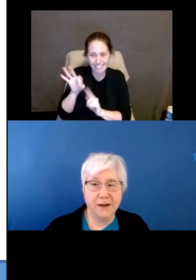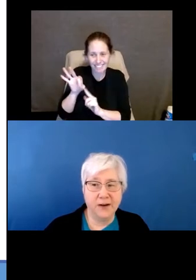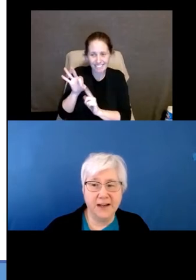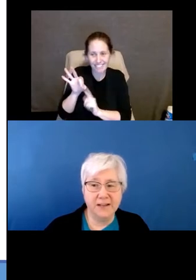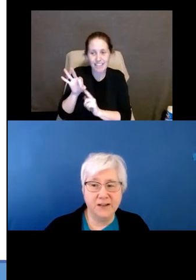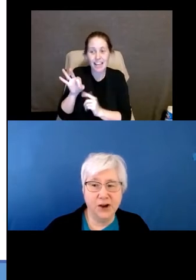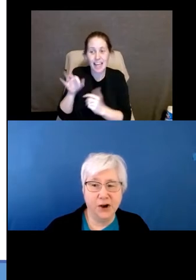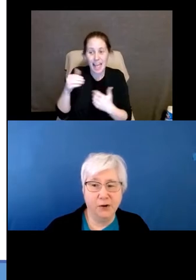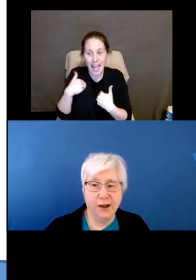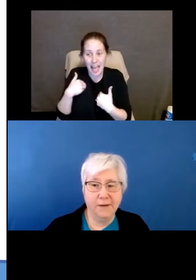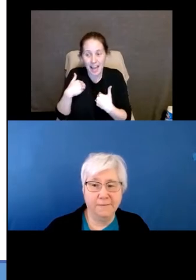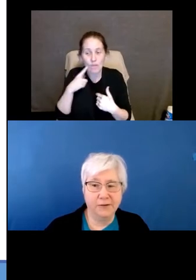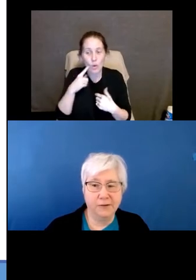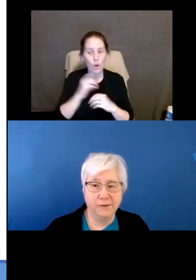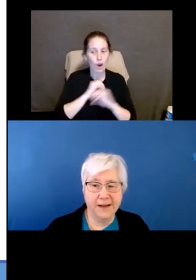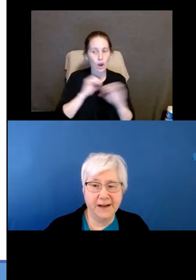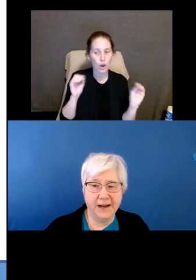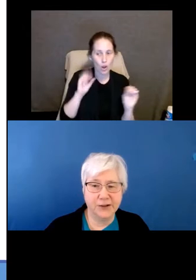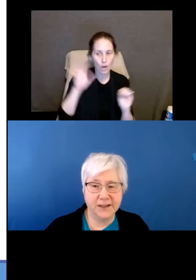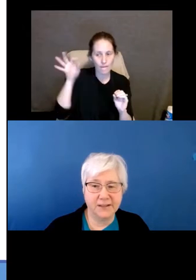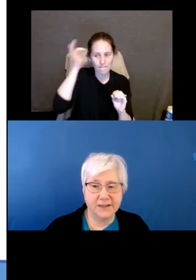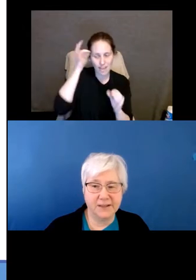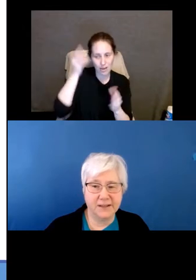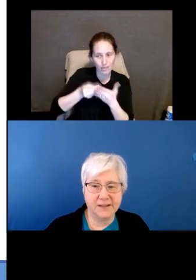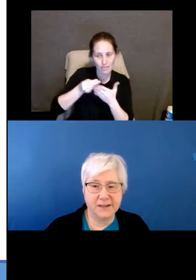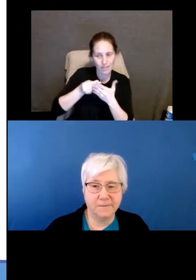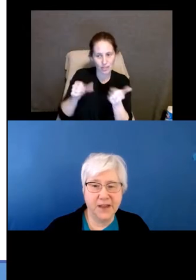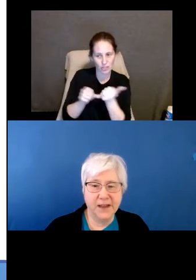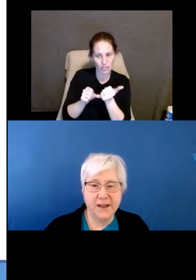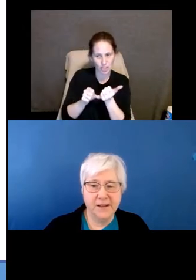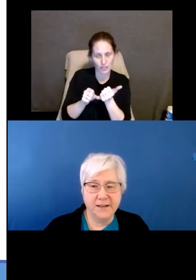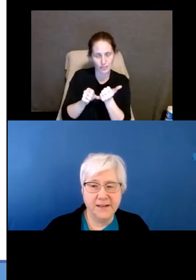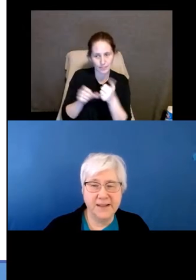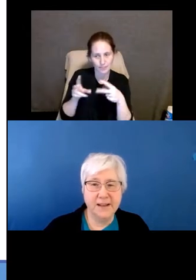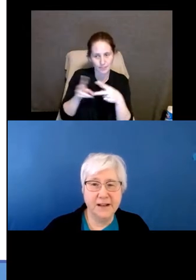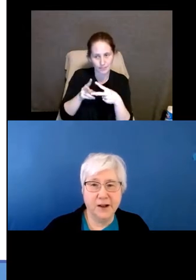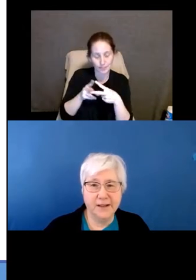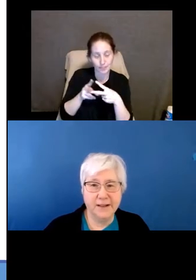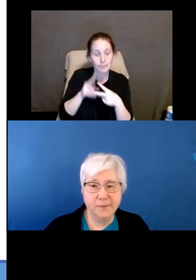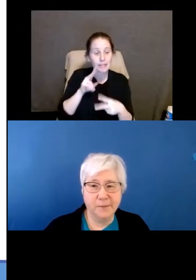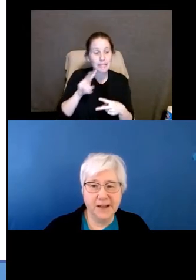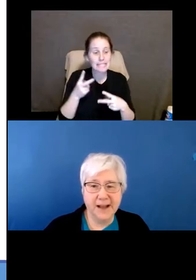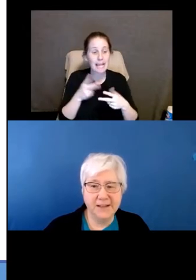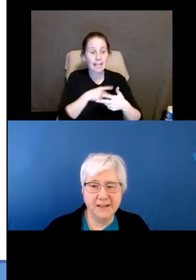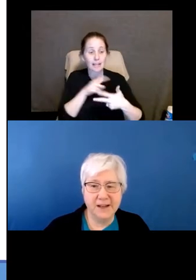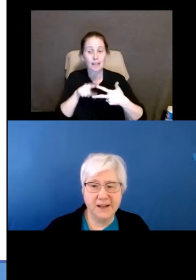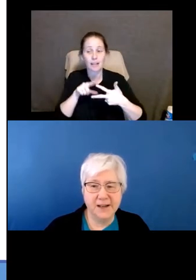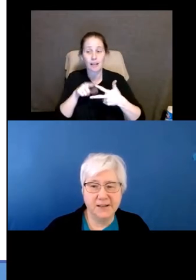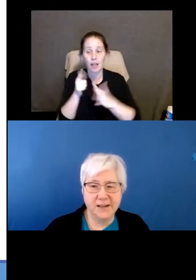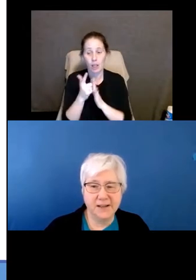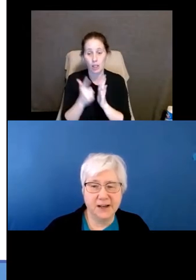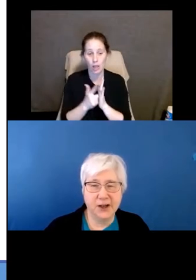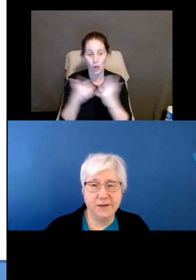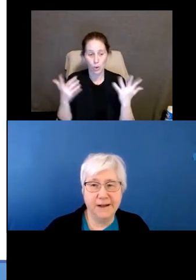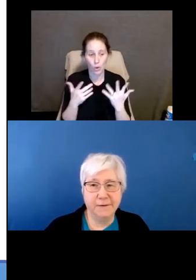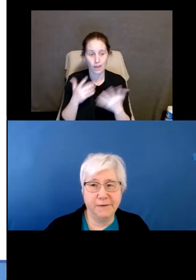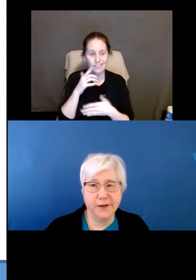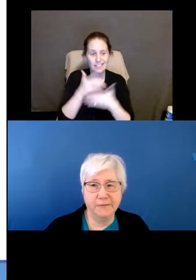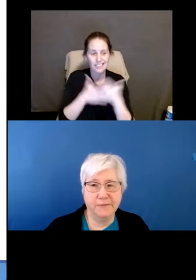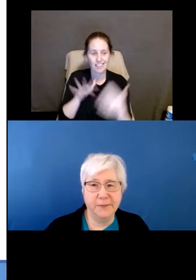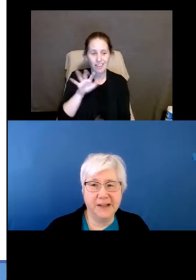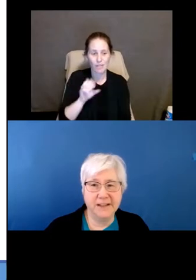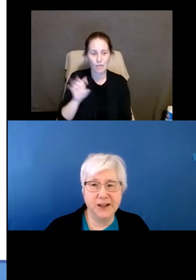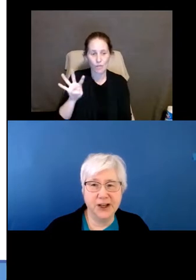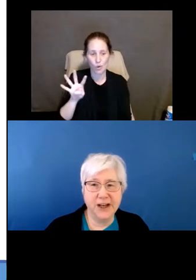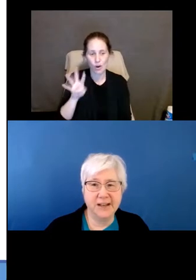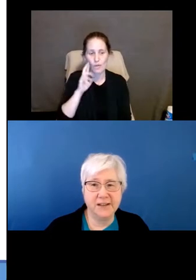if there is no federal financial assistance. The second law that applies is Section 504,